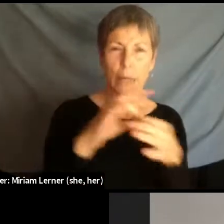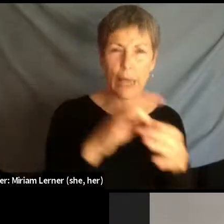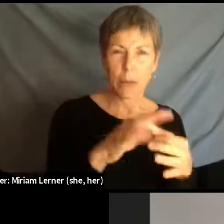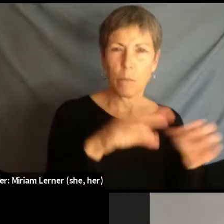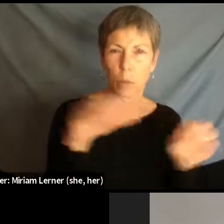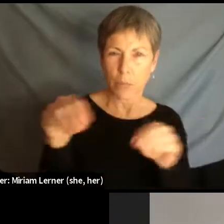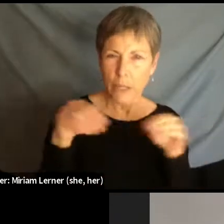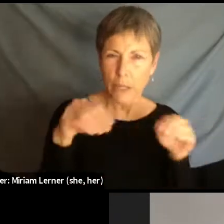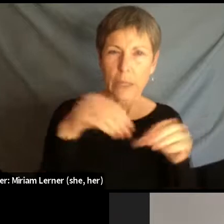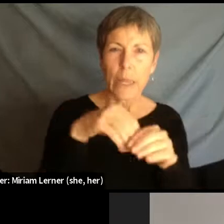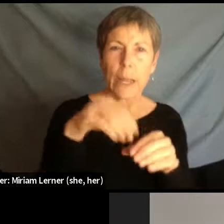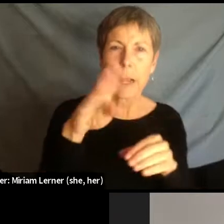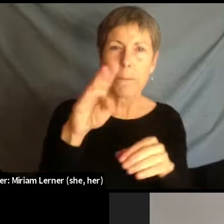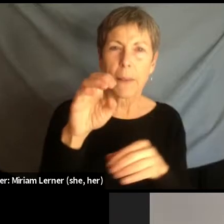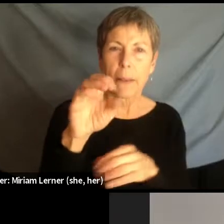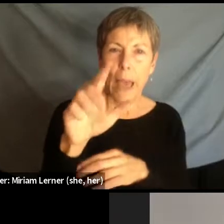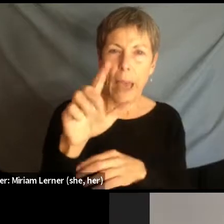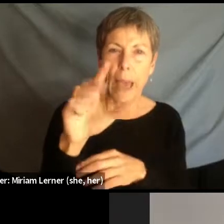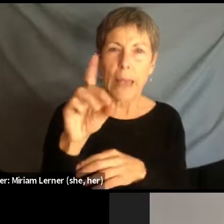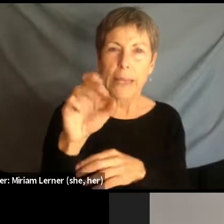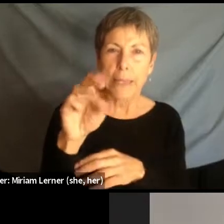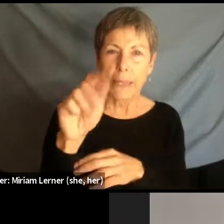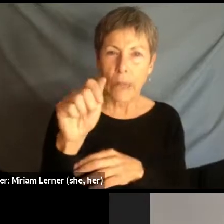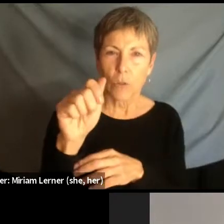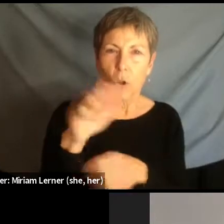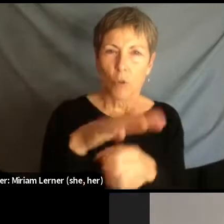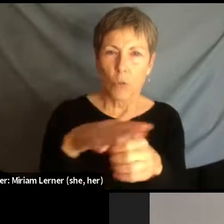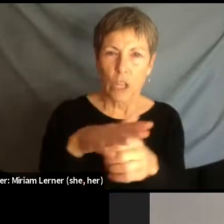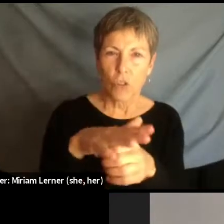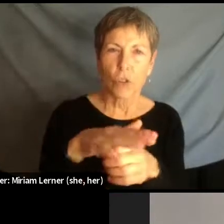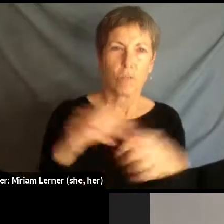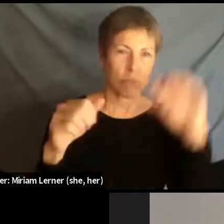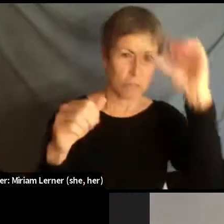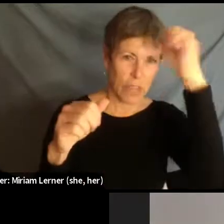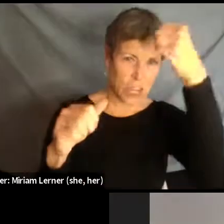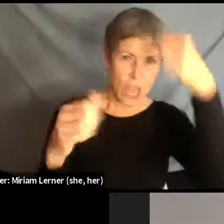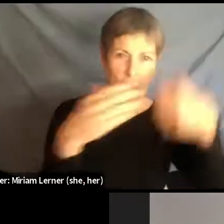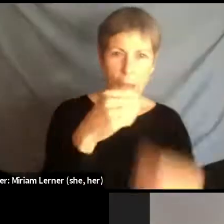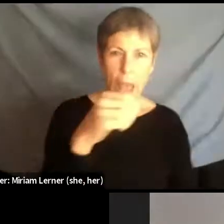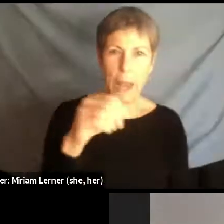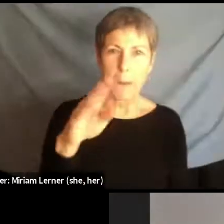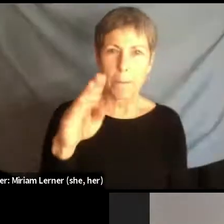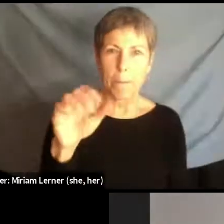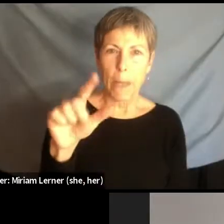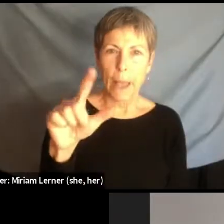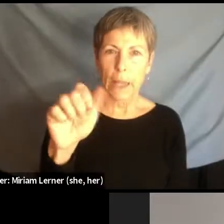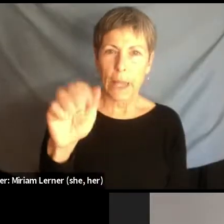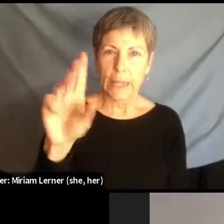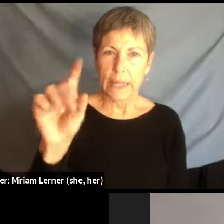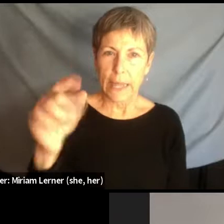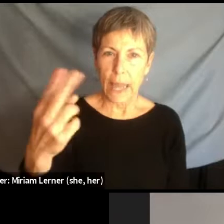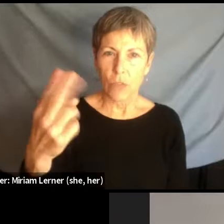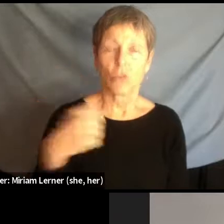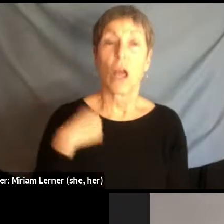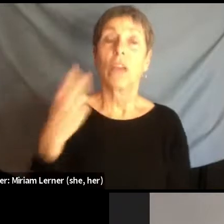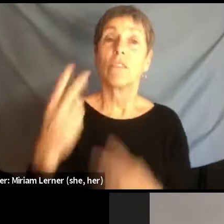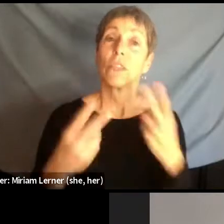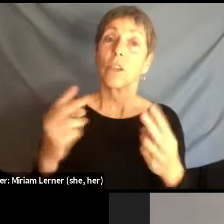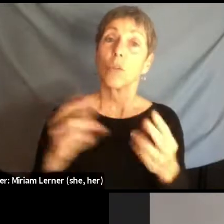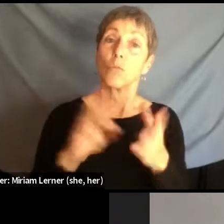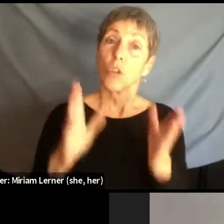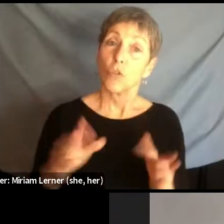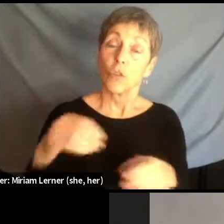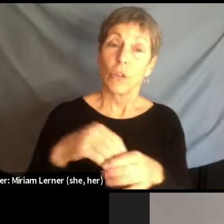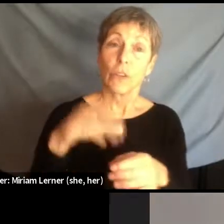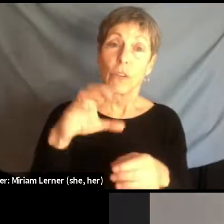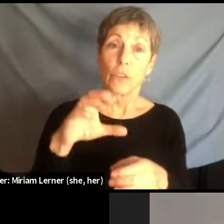Bengal Delta region of Bangladesh and India. I'm also a visiting researcher at CGI-focused climate